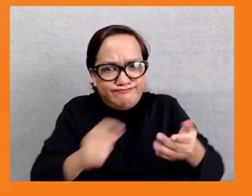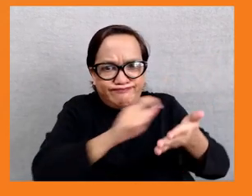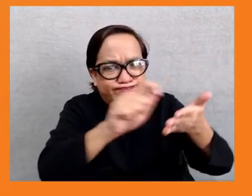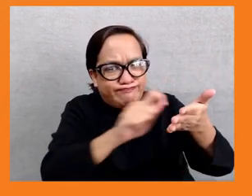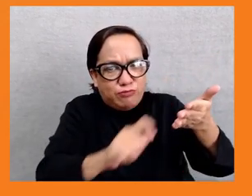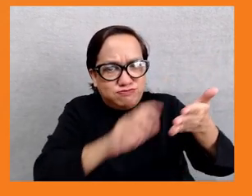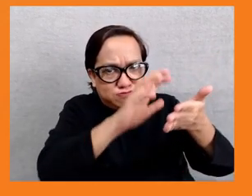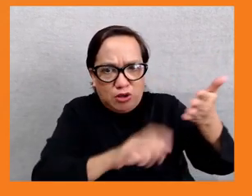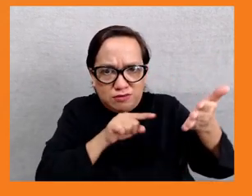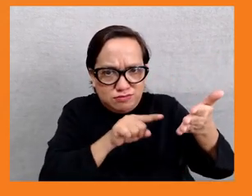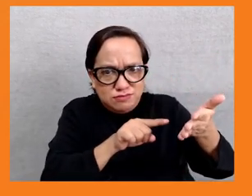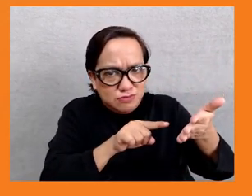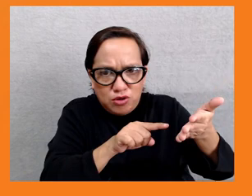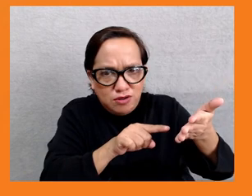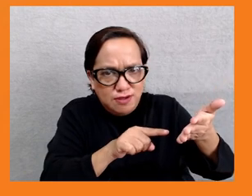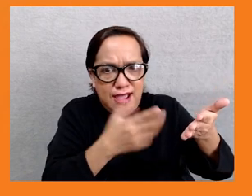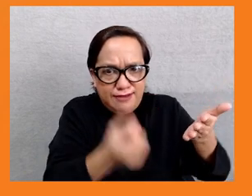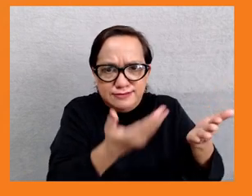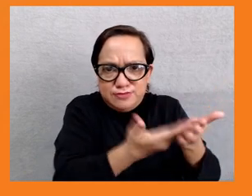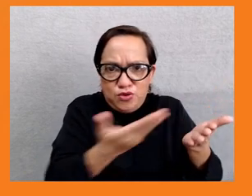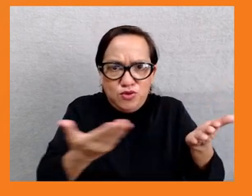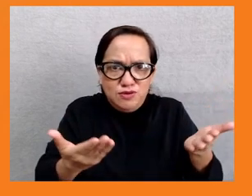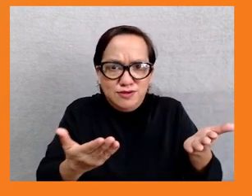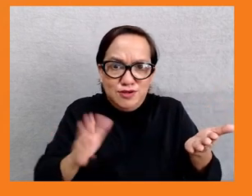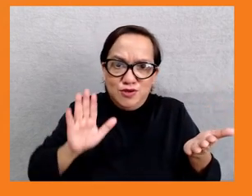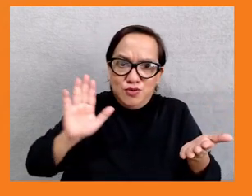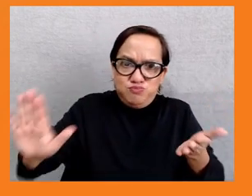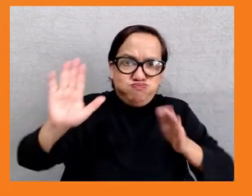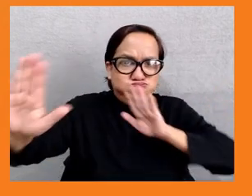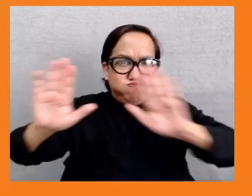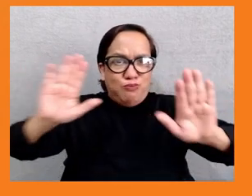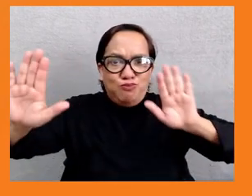to document who owns what in order to tax it effectively.